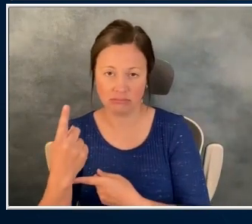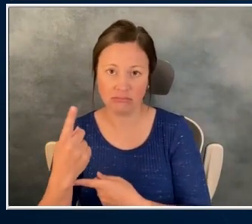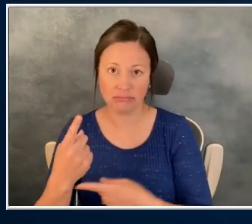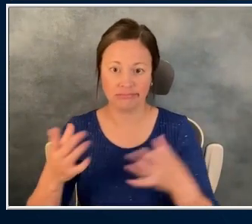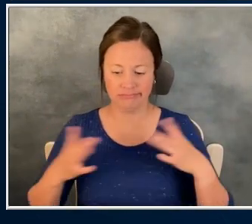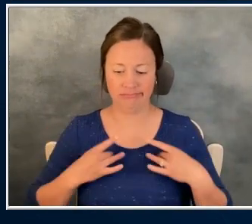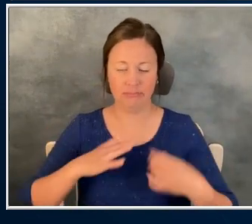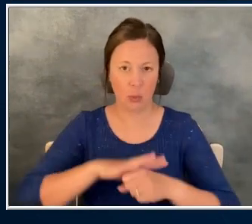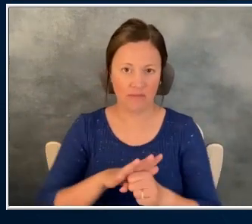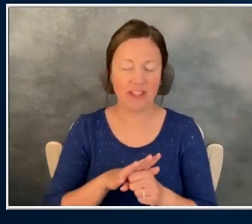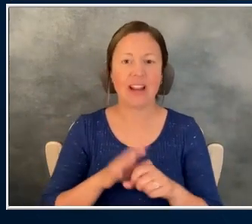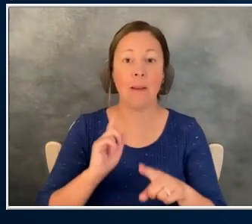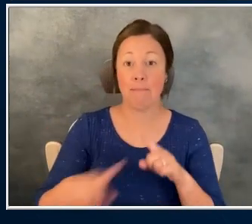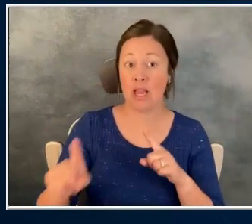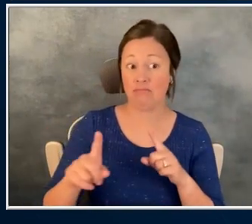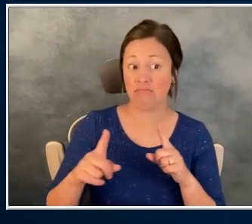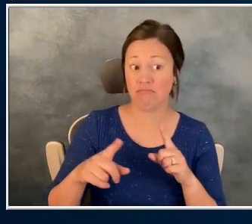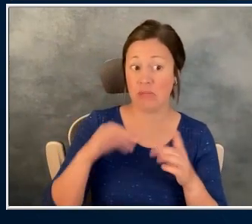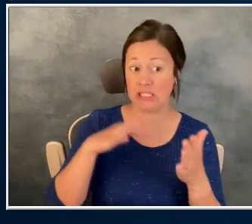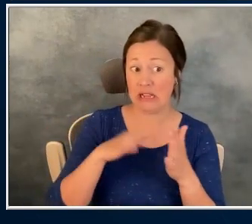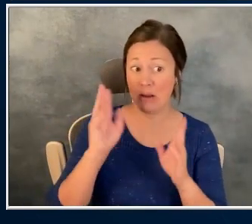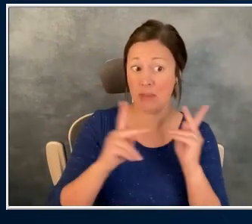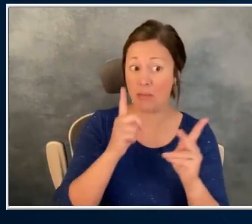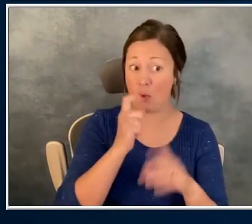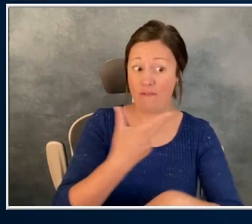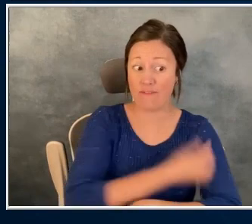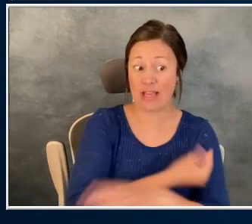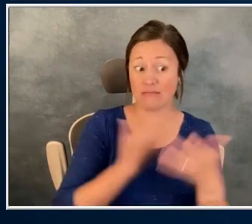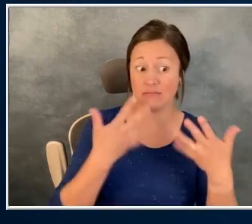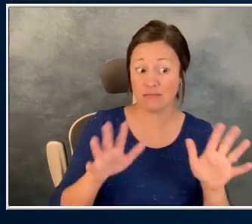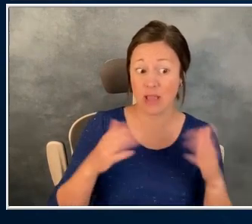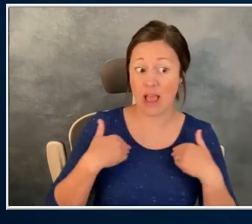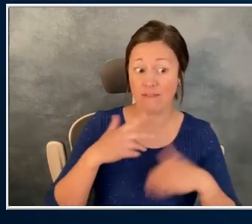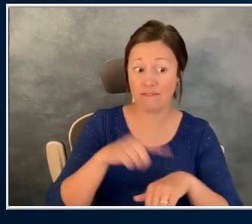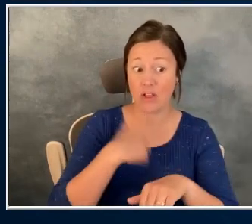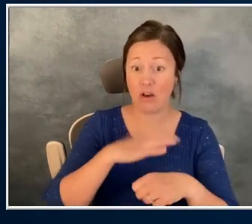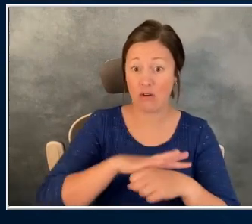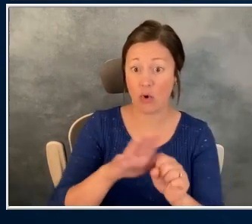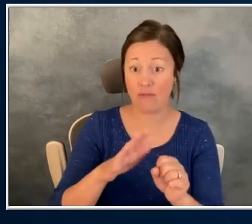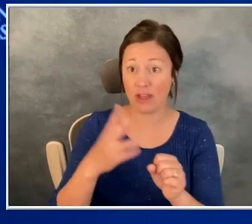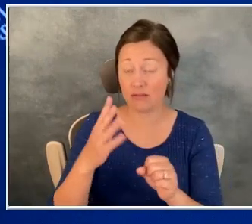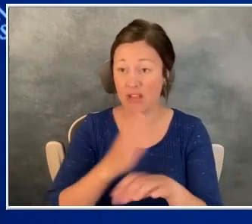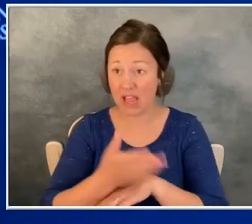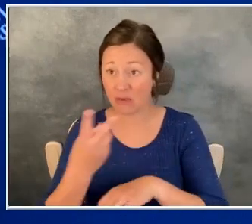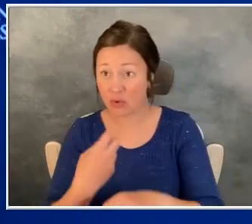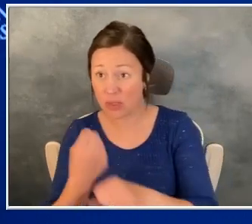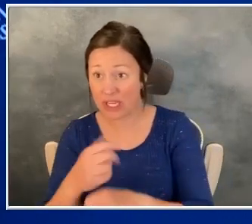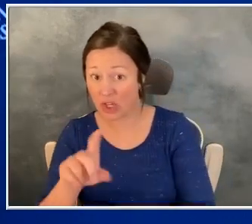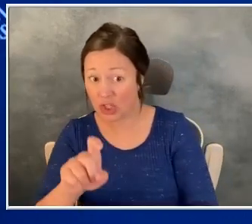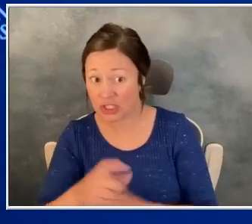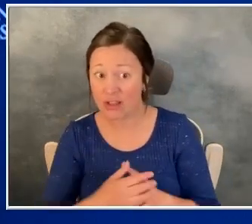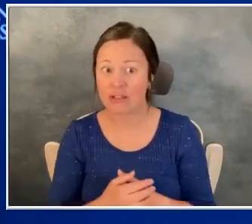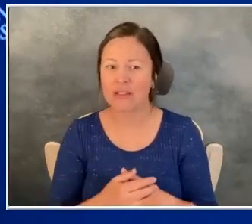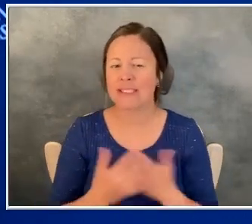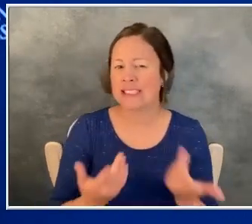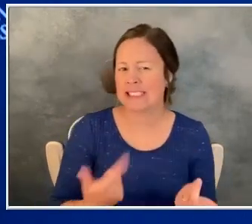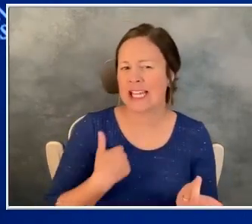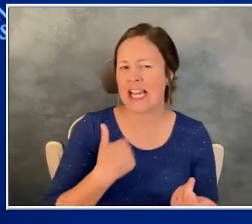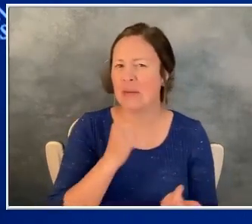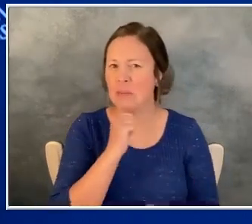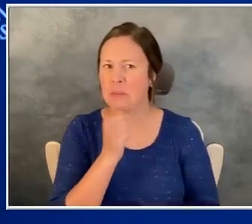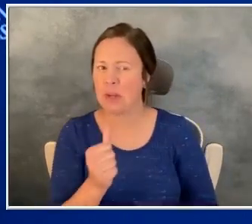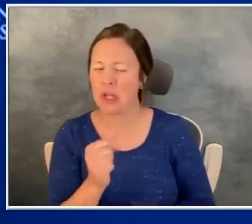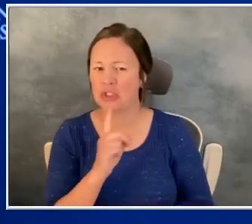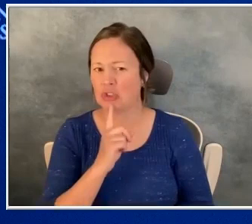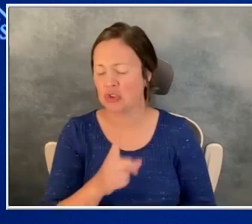people who are vaccinated that have long COVID two years out? You know, that I'm not specifically aware of, but again, we do